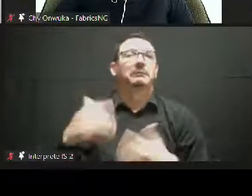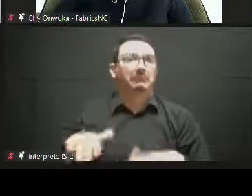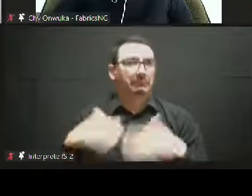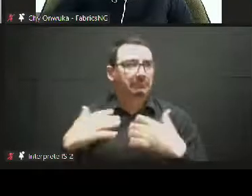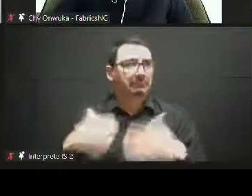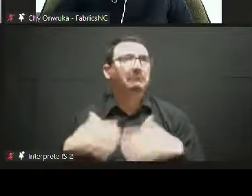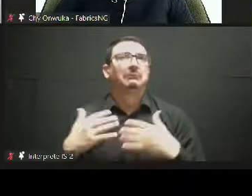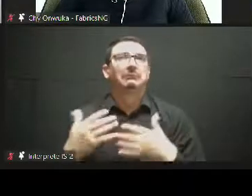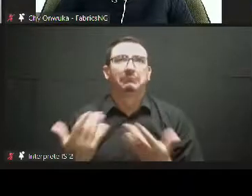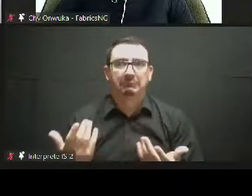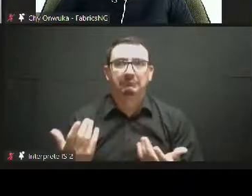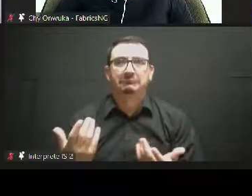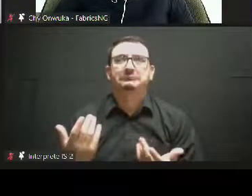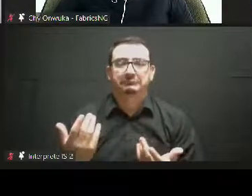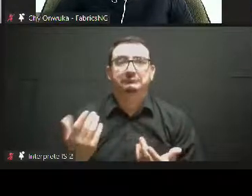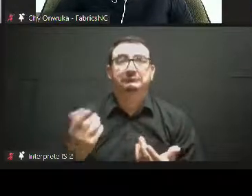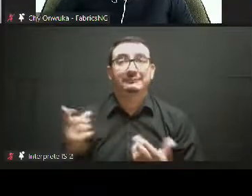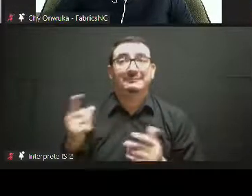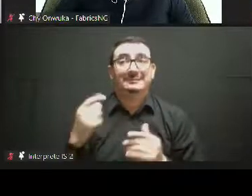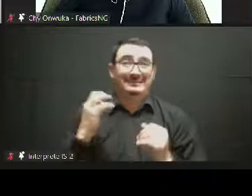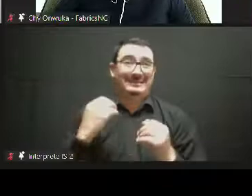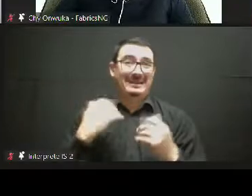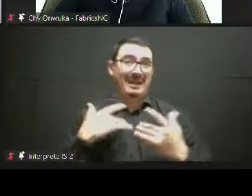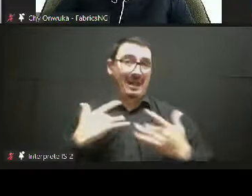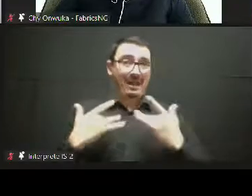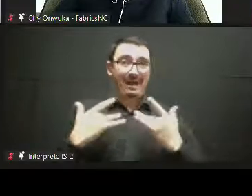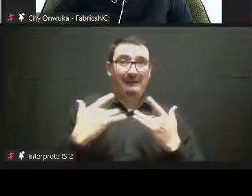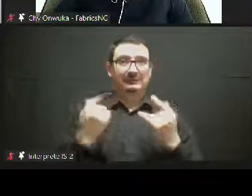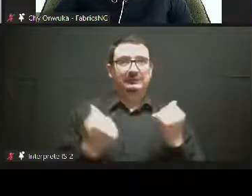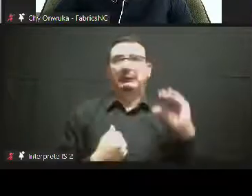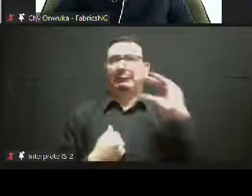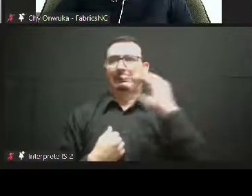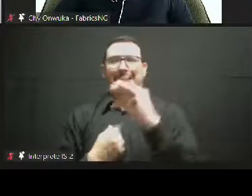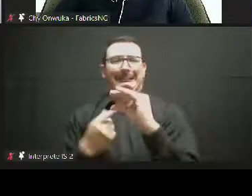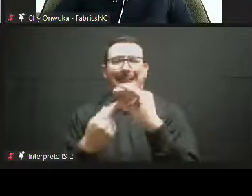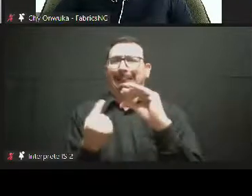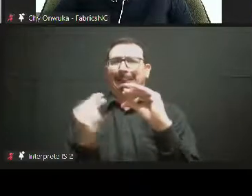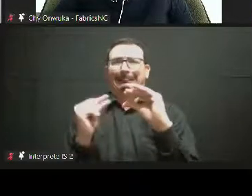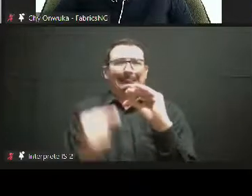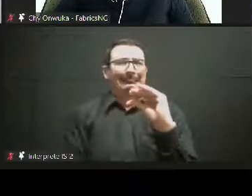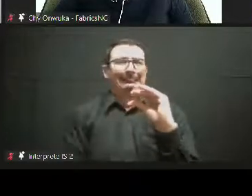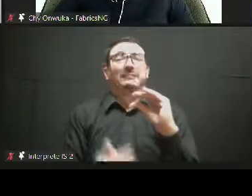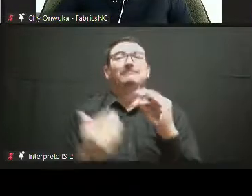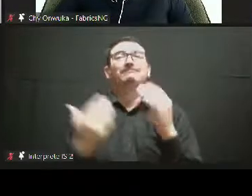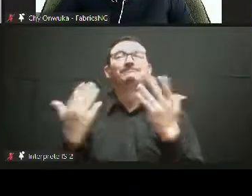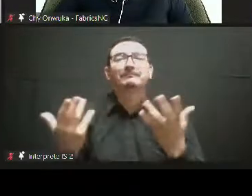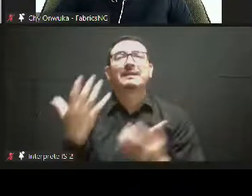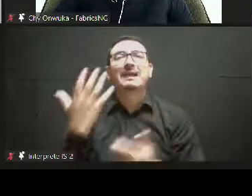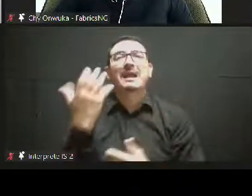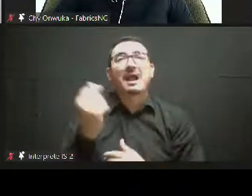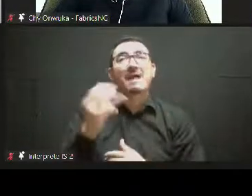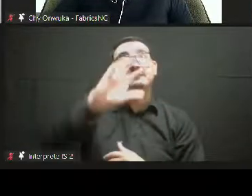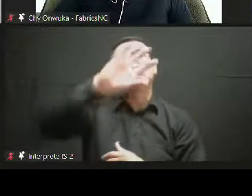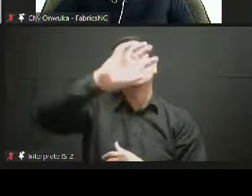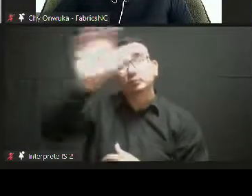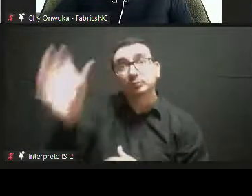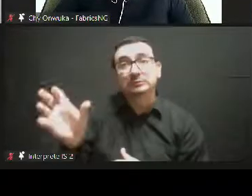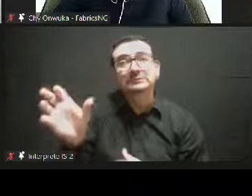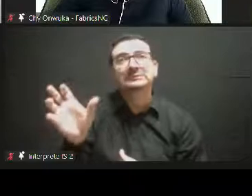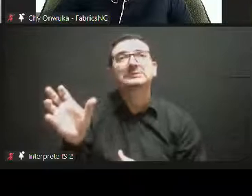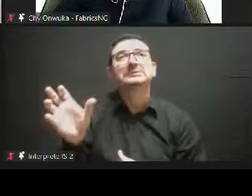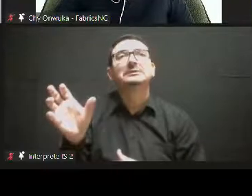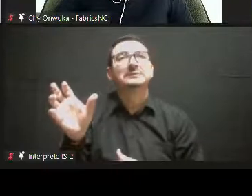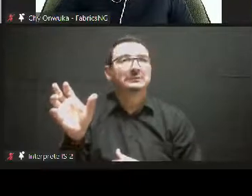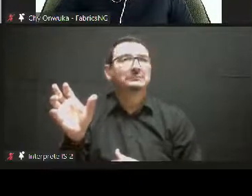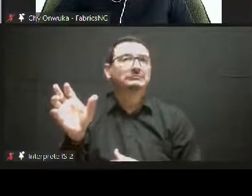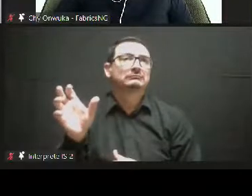countries and South Africa, as an example. And very few in between,